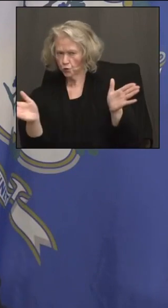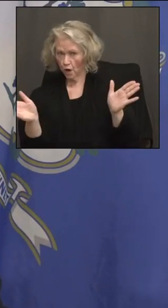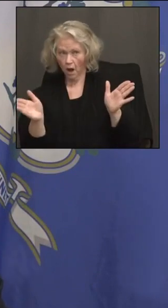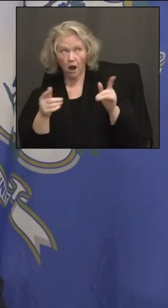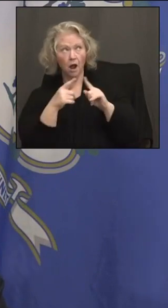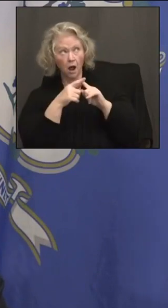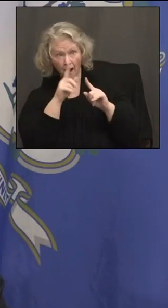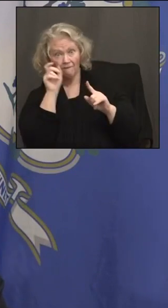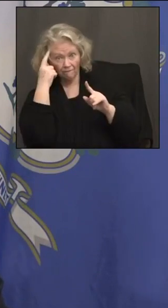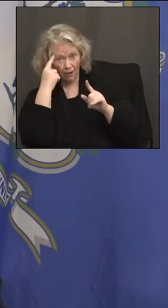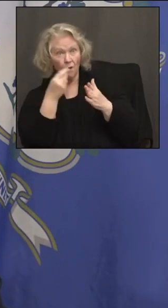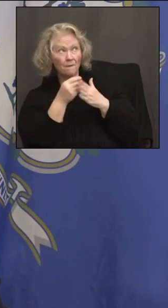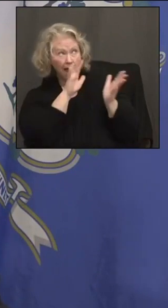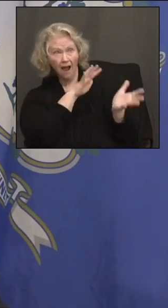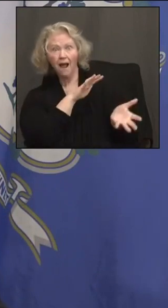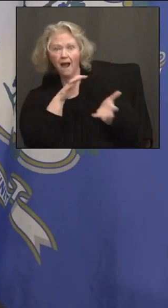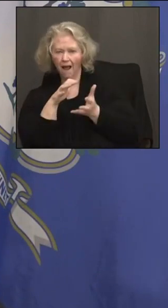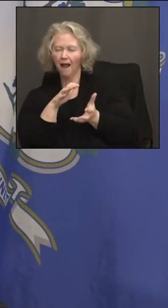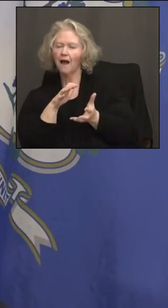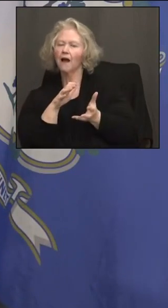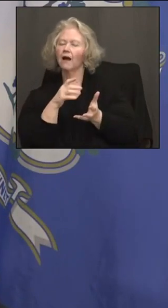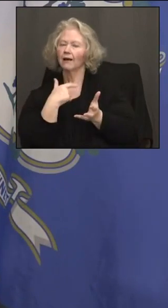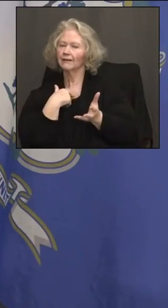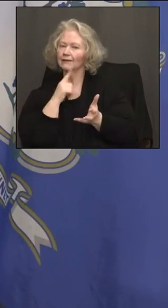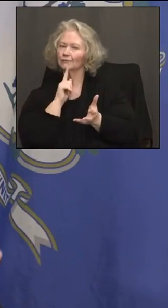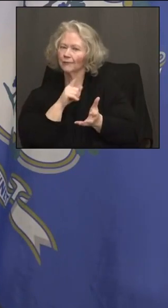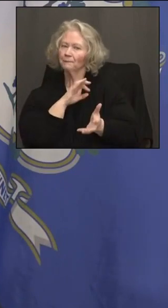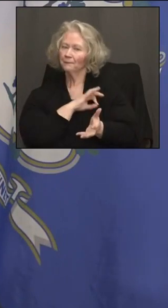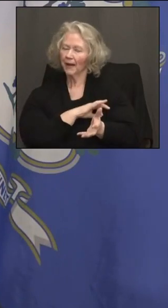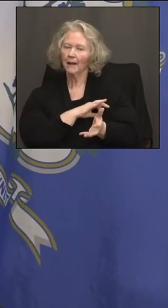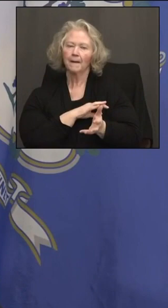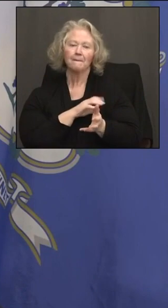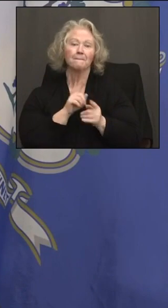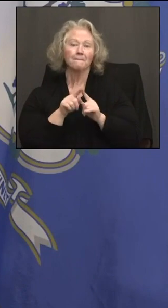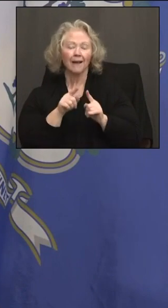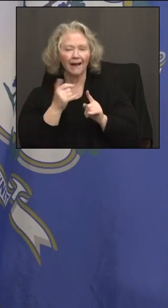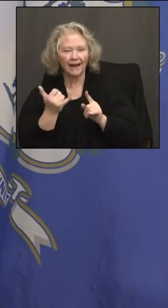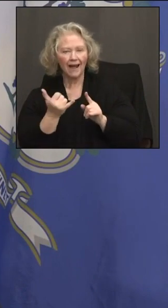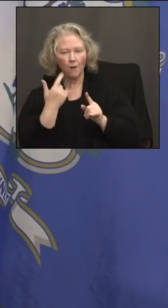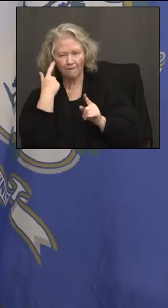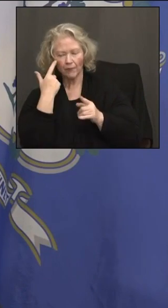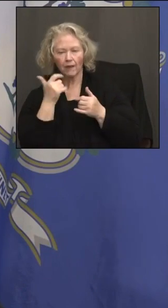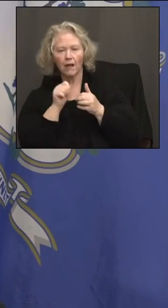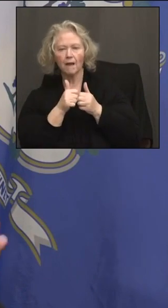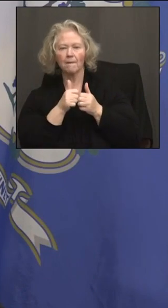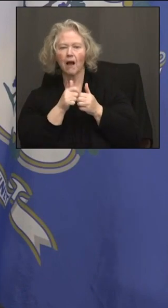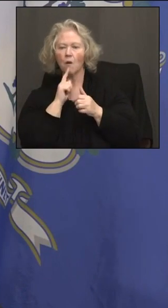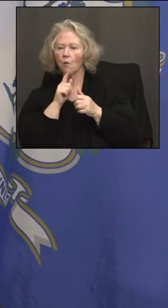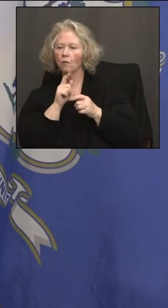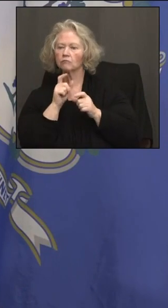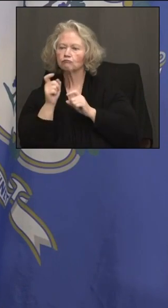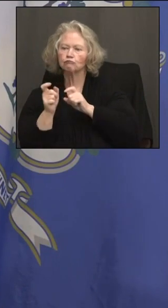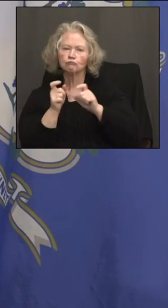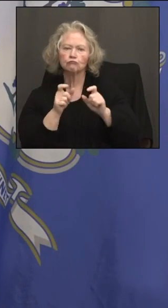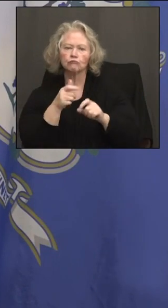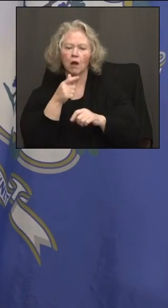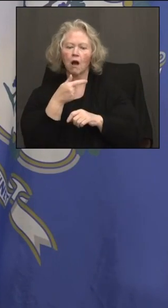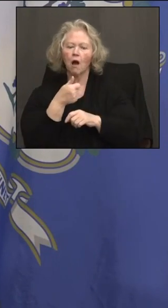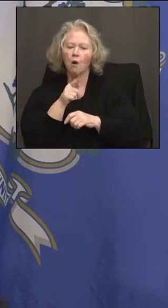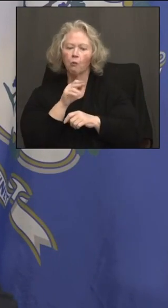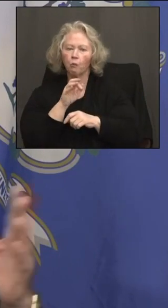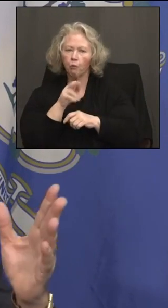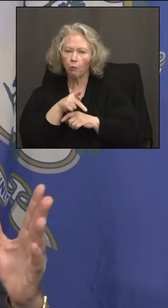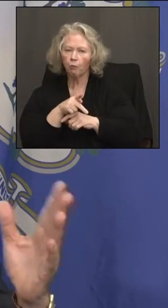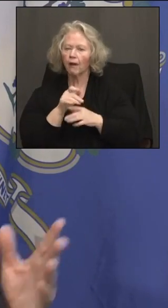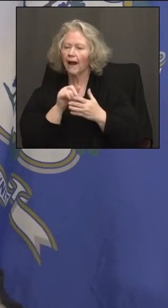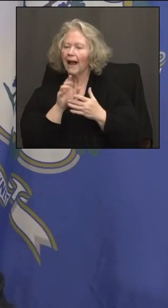federal resources we have. And then the flip side of that, what do we do in terms of appropriation and taxes that are necessary for us to get a